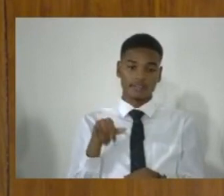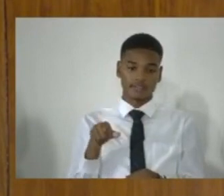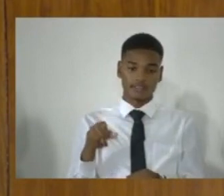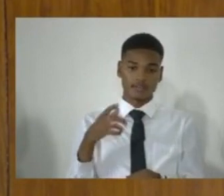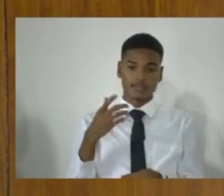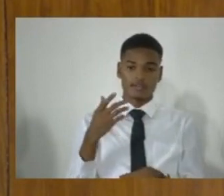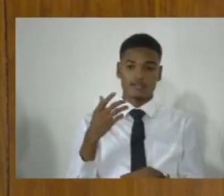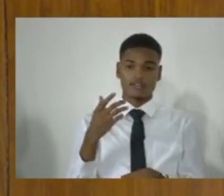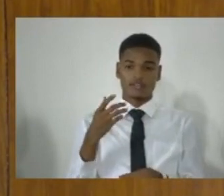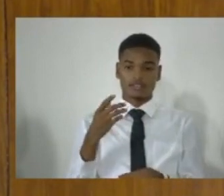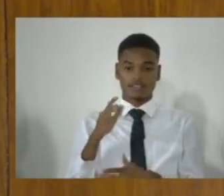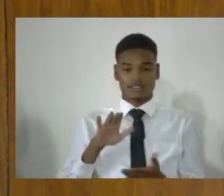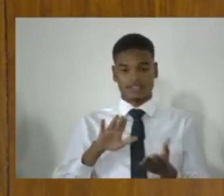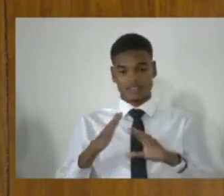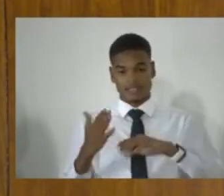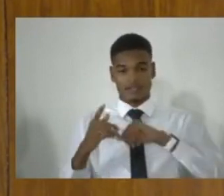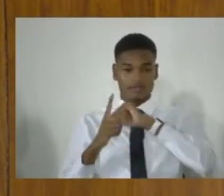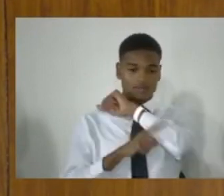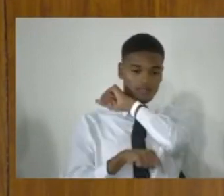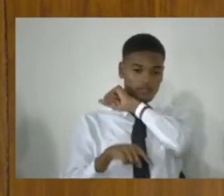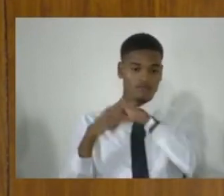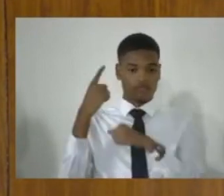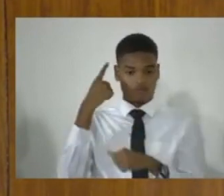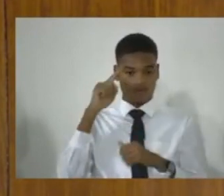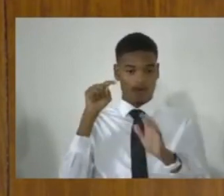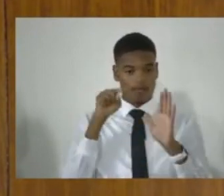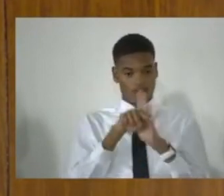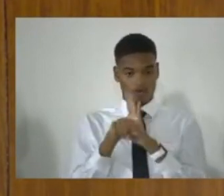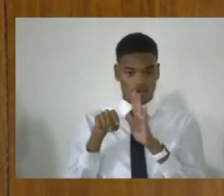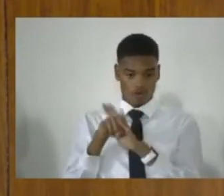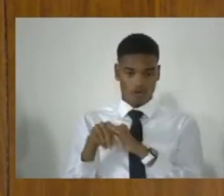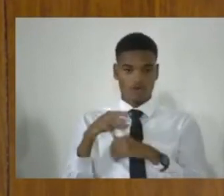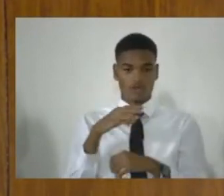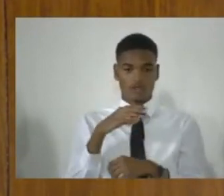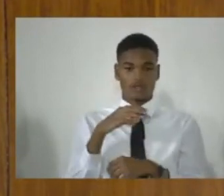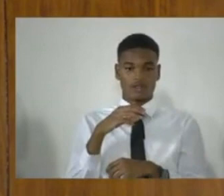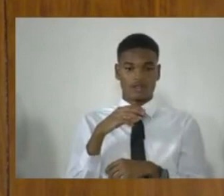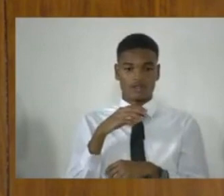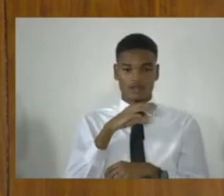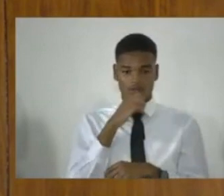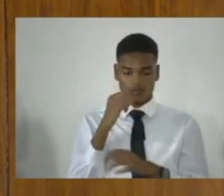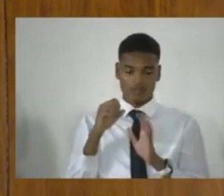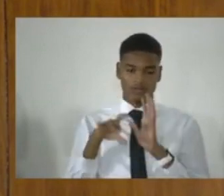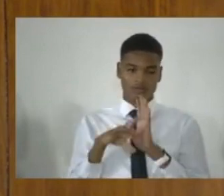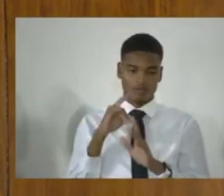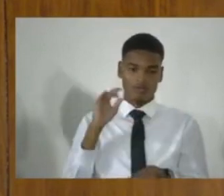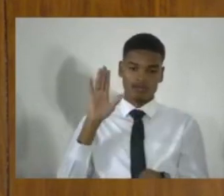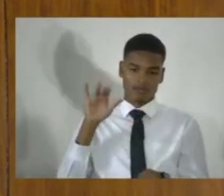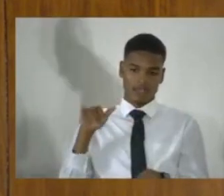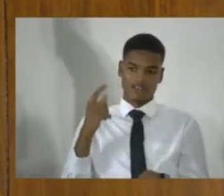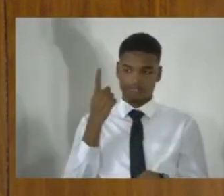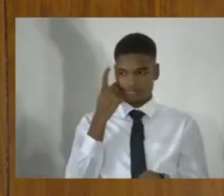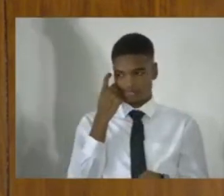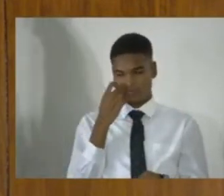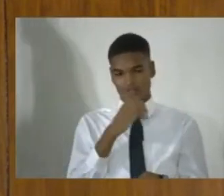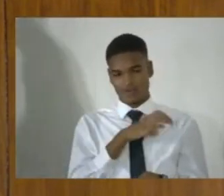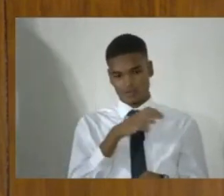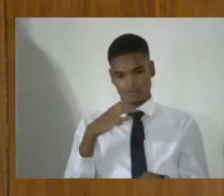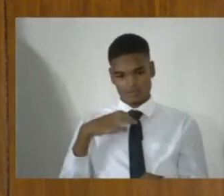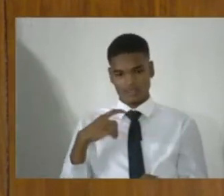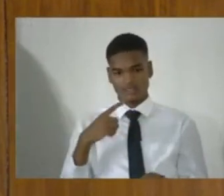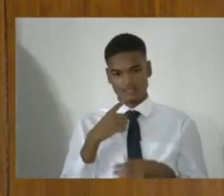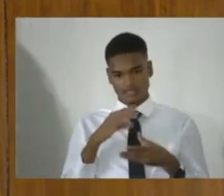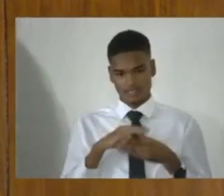death penalty for murder was found by the Privy Council to be